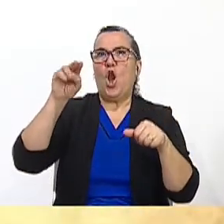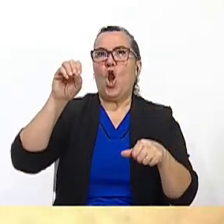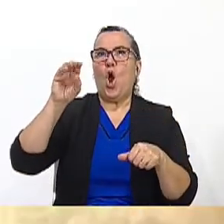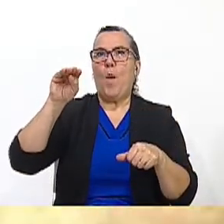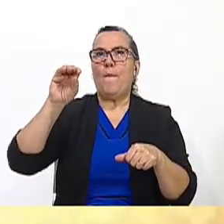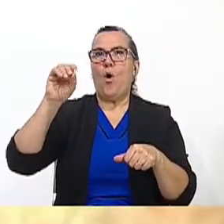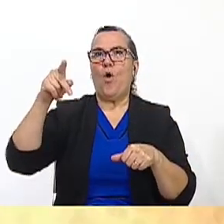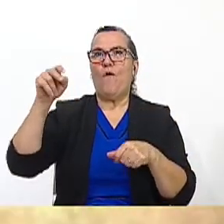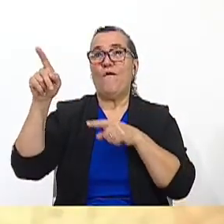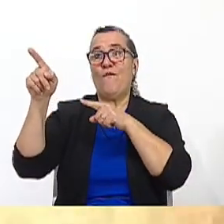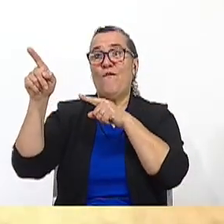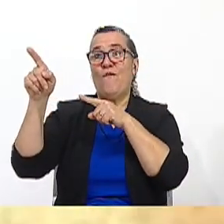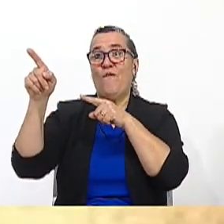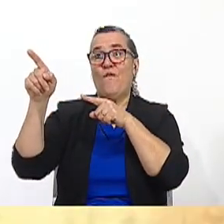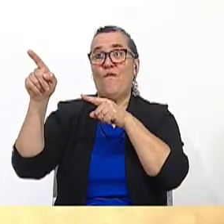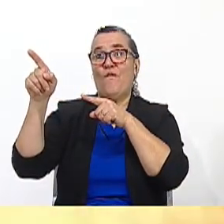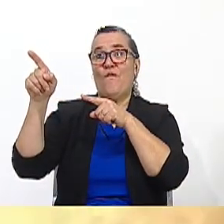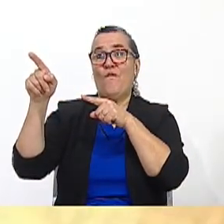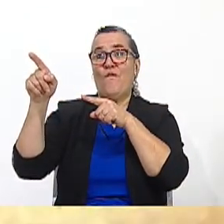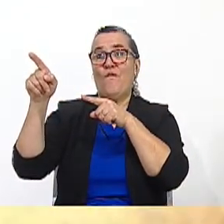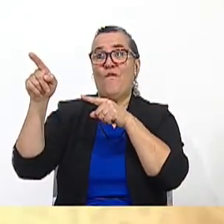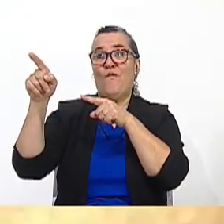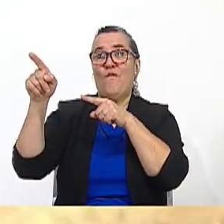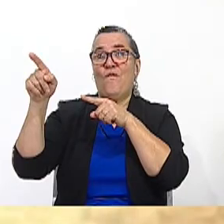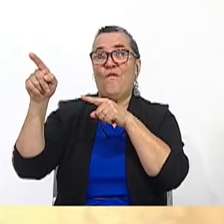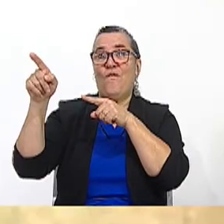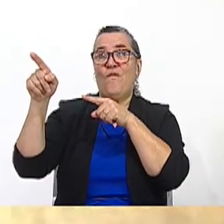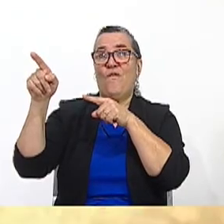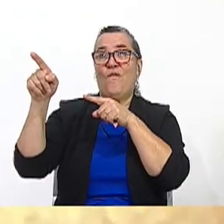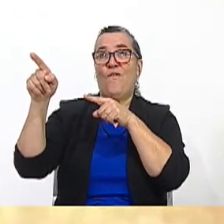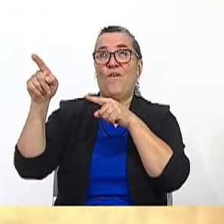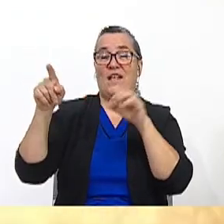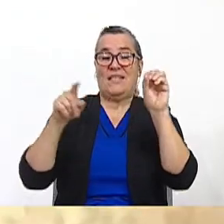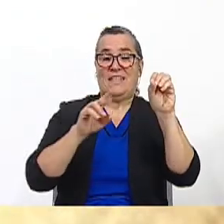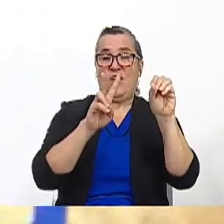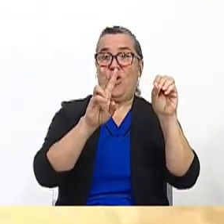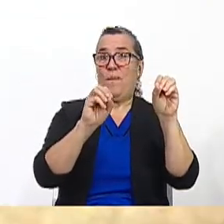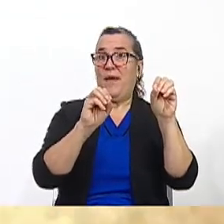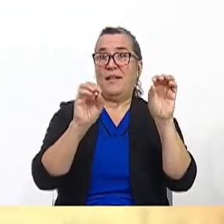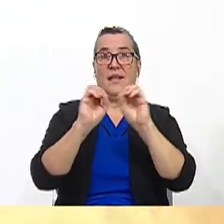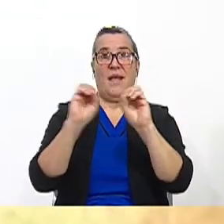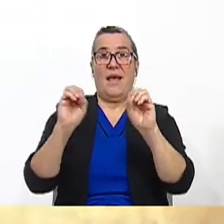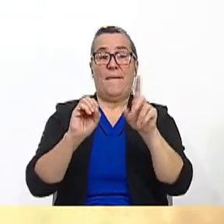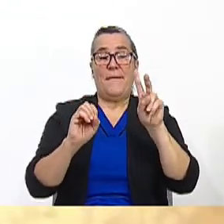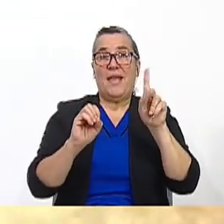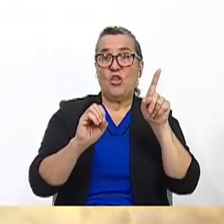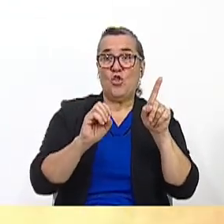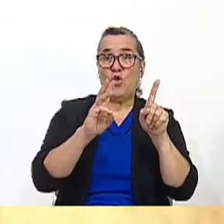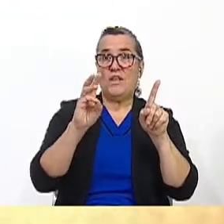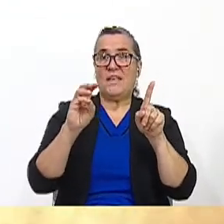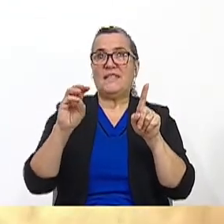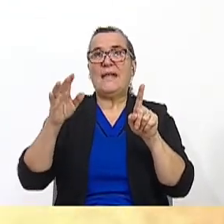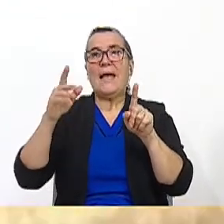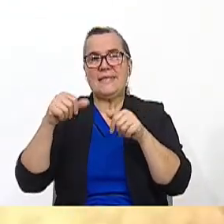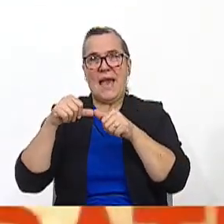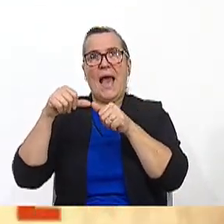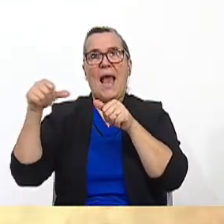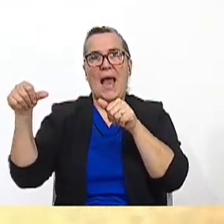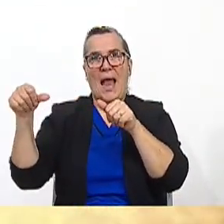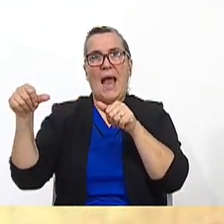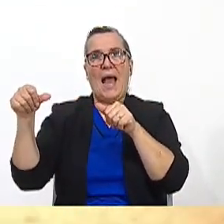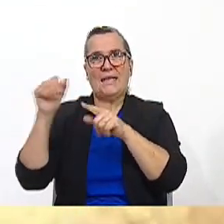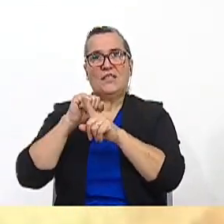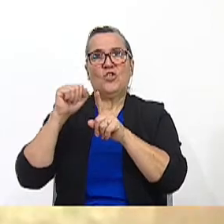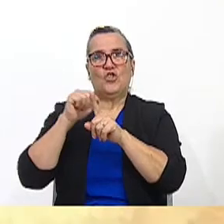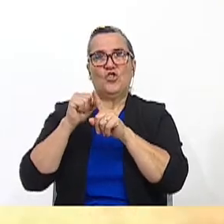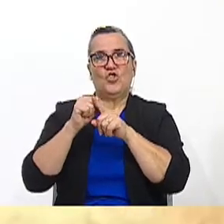Nomophobia. No mobile phone phobia. Zero to 20, you don't have any. 20 to 60, you got a mild case. 60